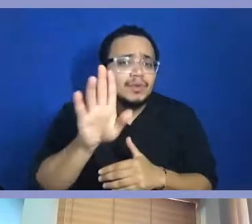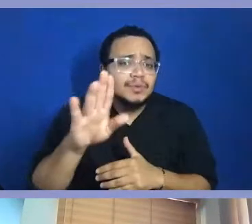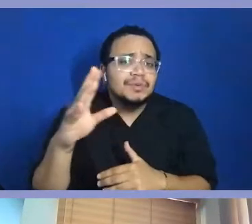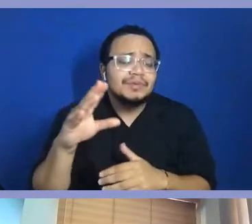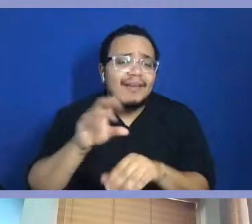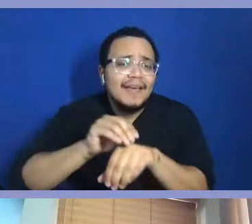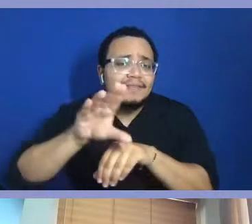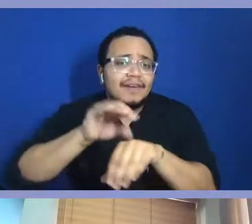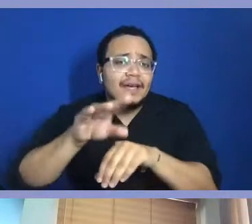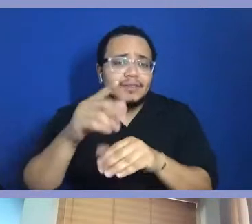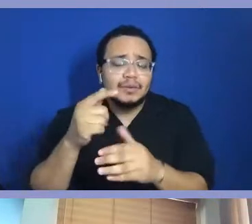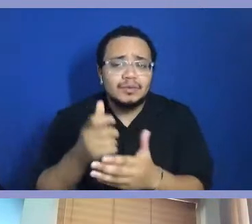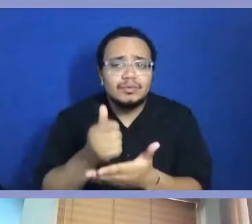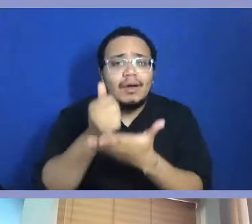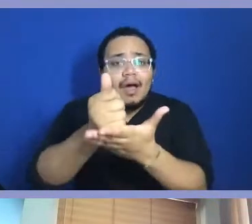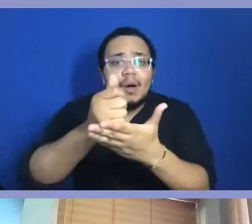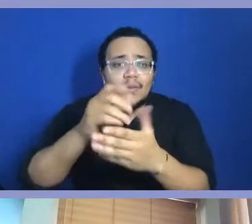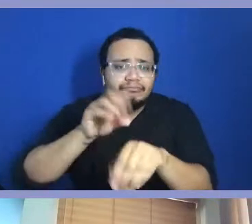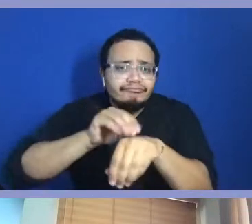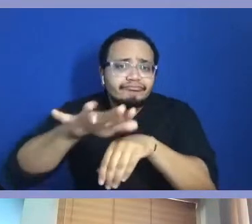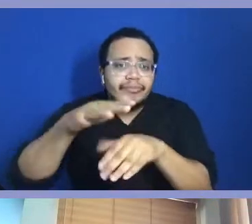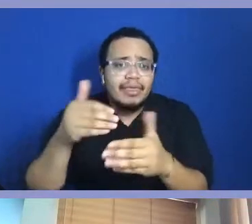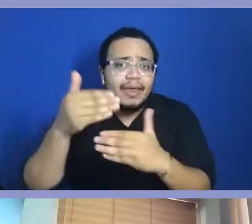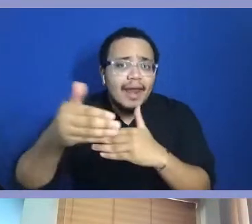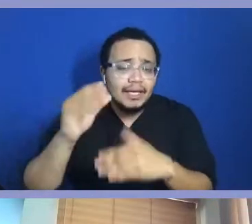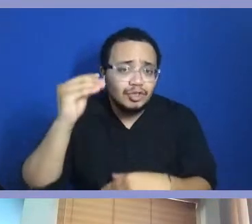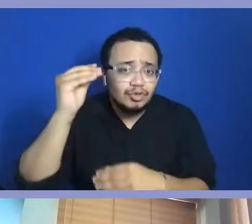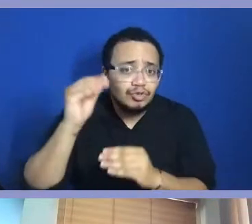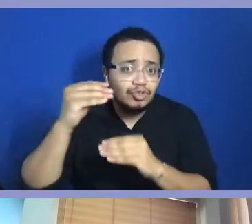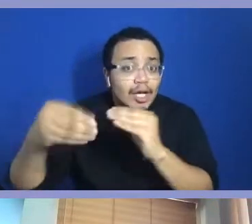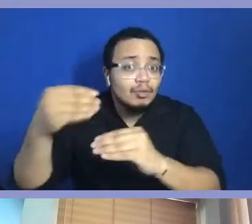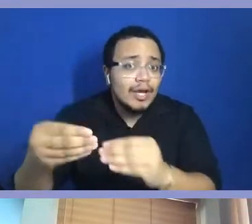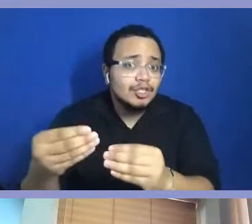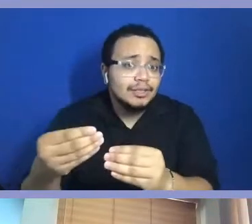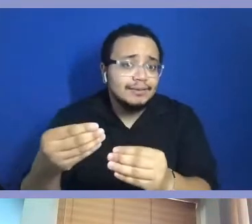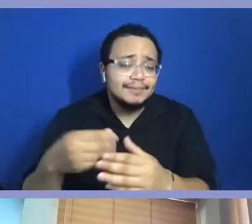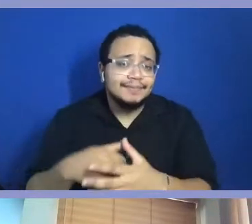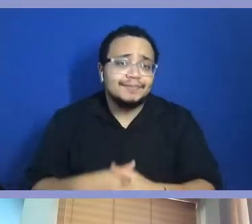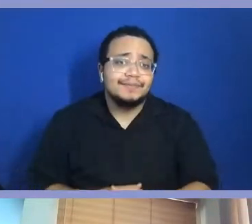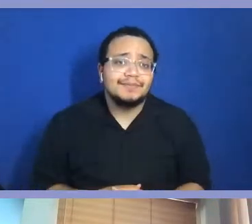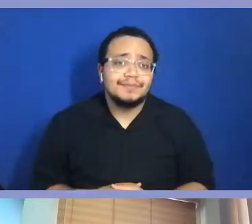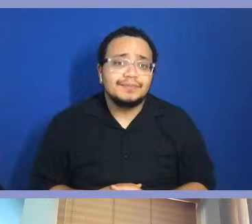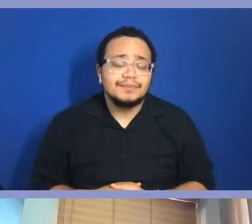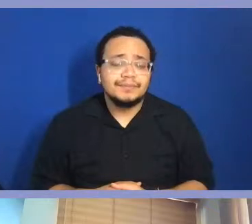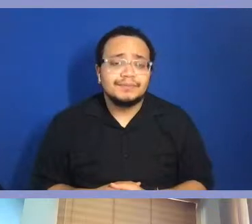the optics of just what tomorrow looks like?